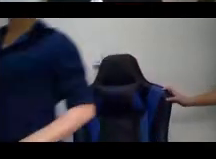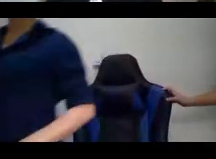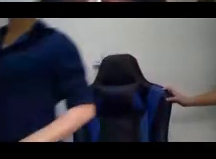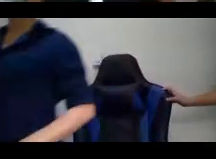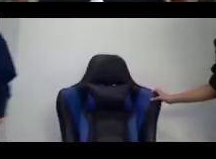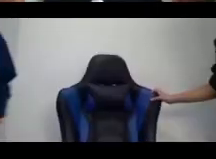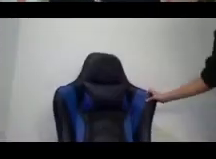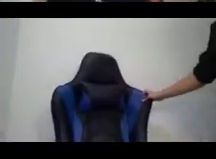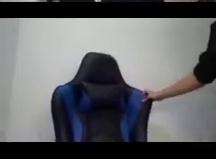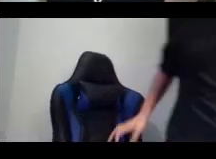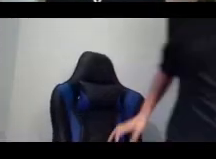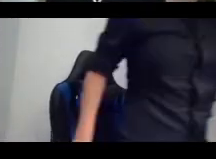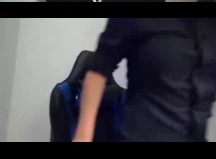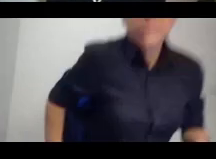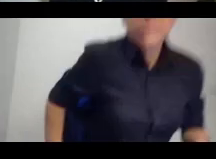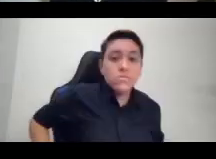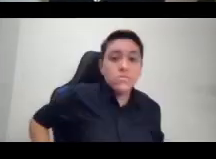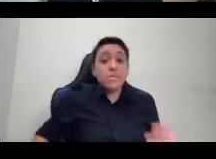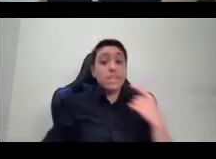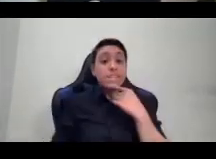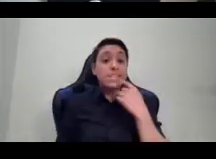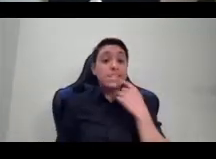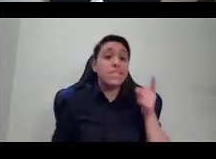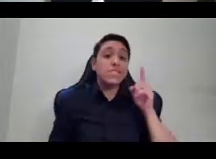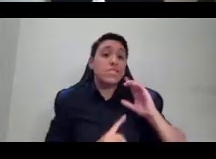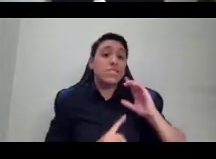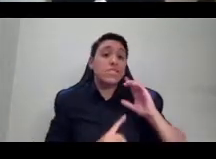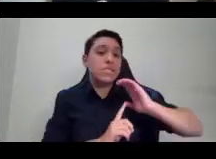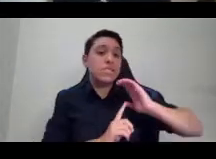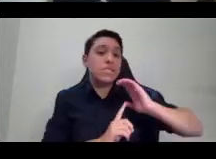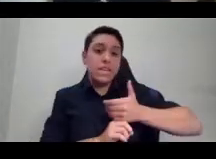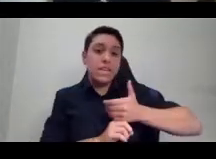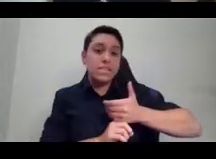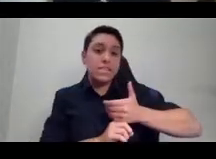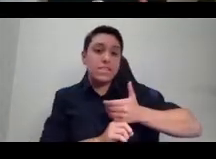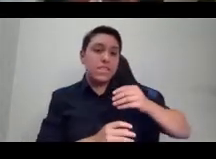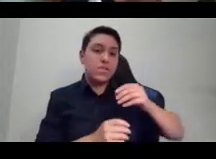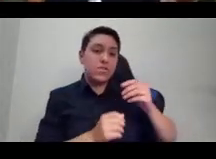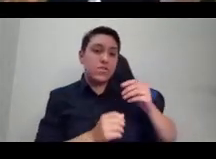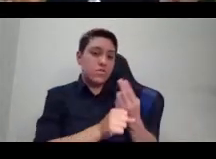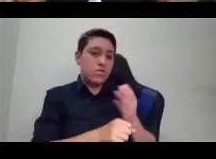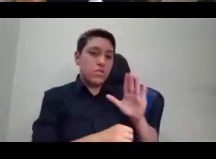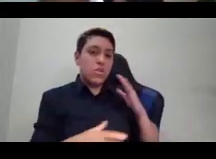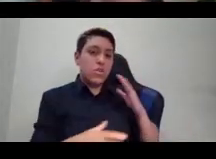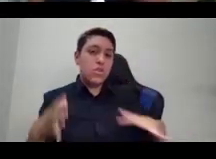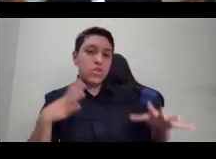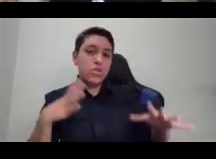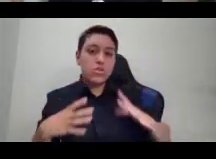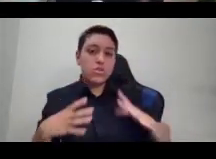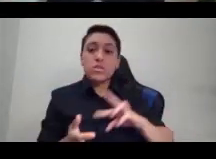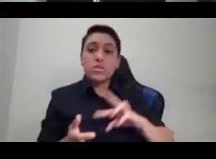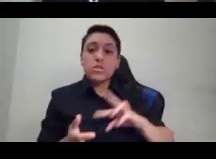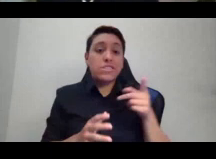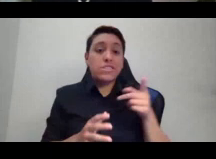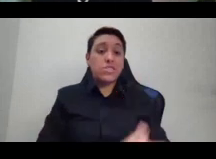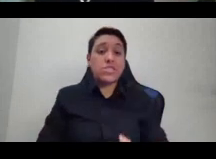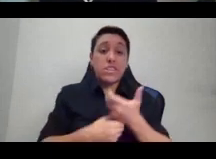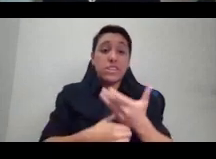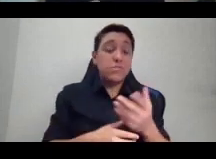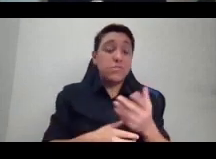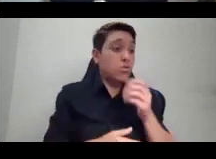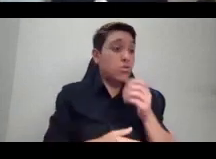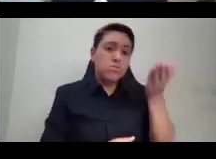she was disguised in her own clothing. And that by expressing who she was and by being